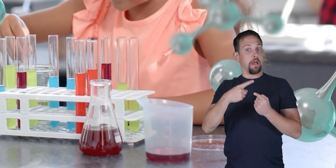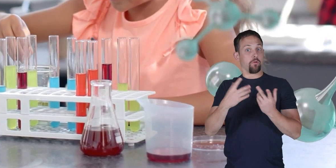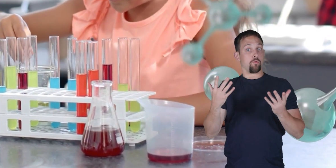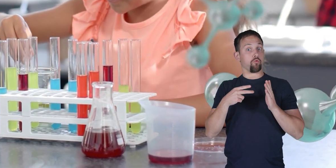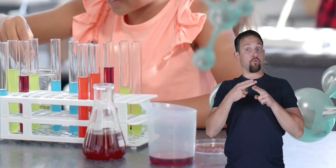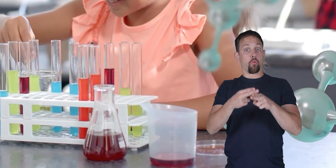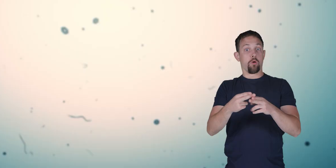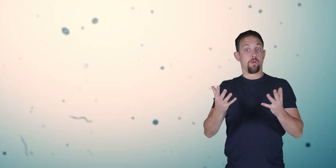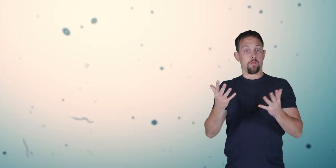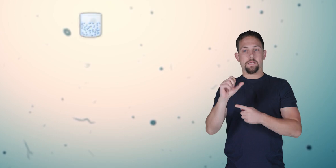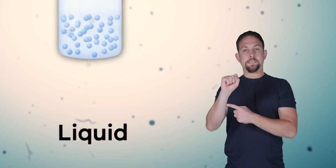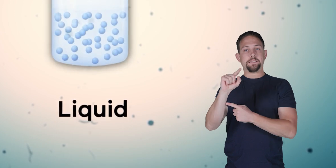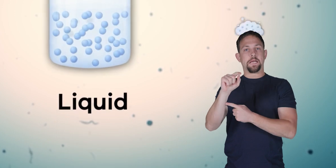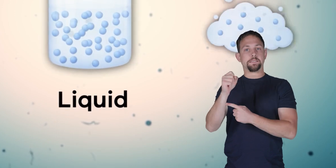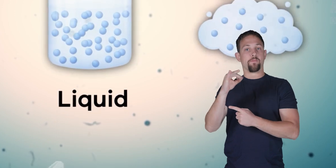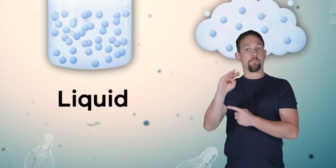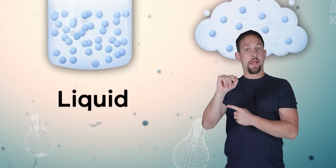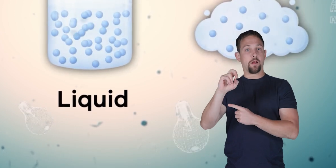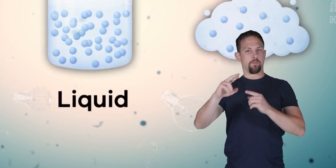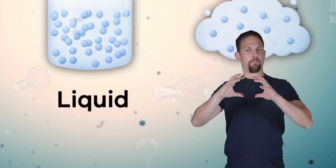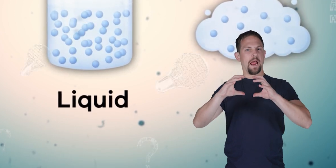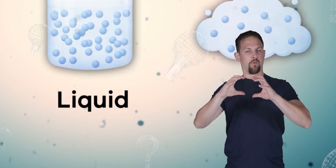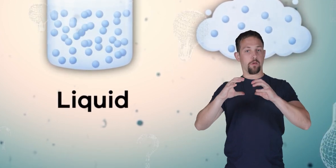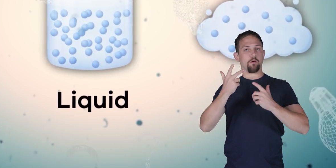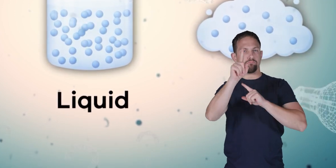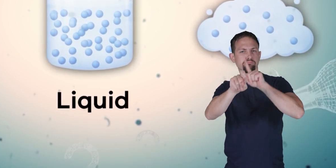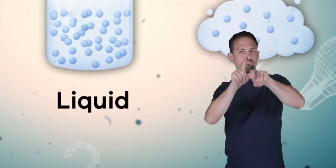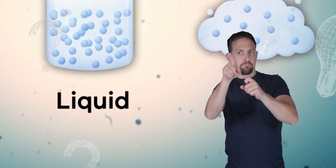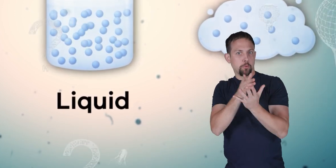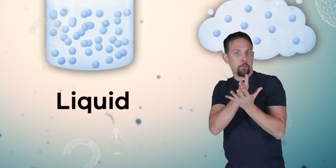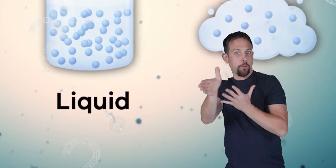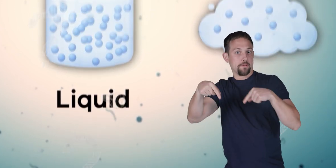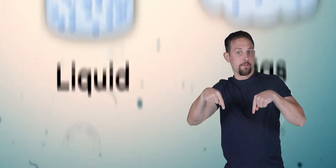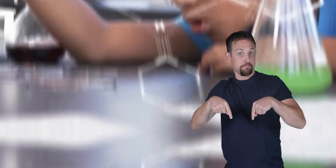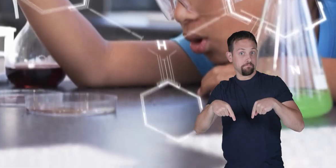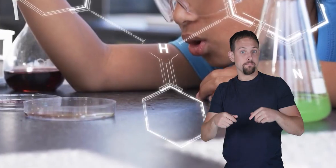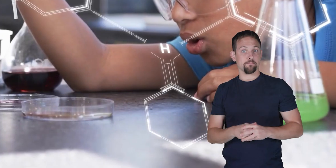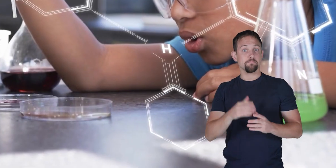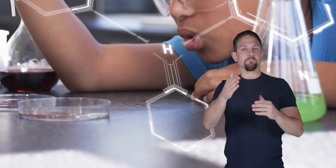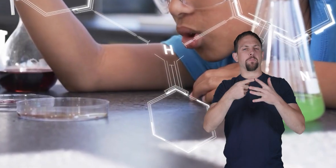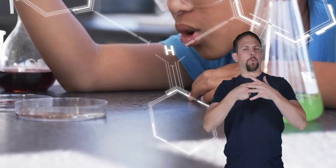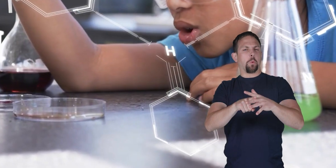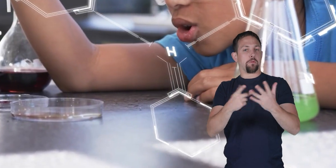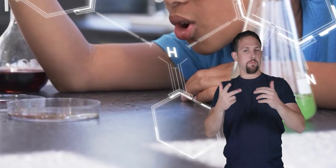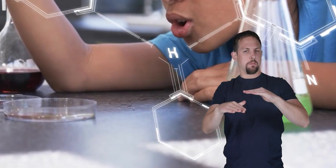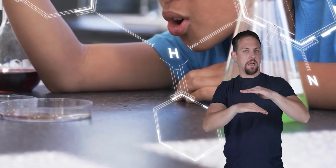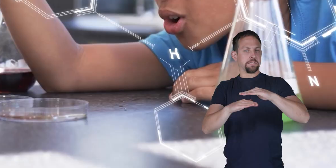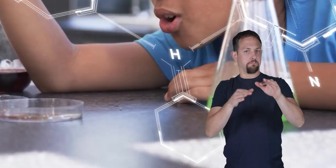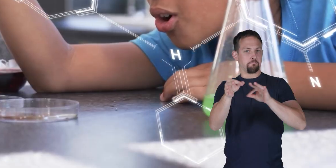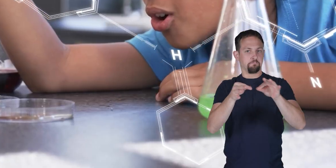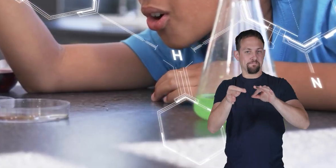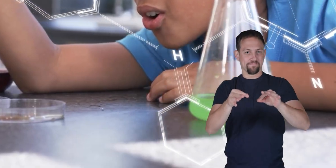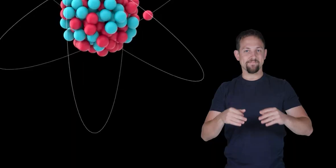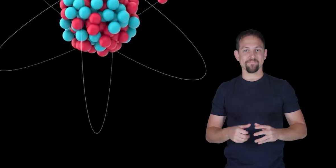about something called states of matter and ask you questions along the way let's get started with some